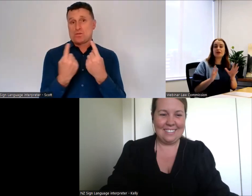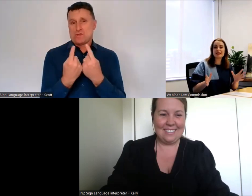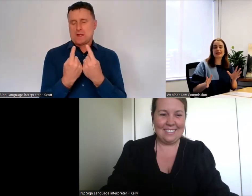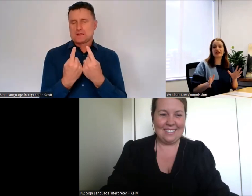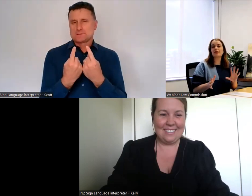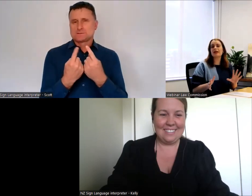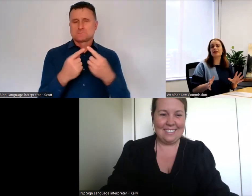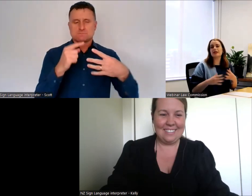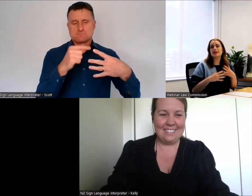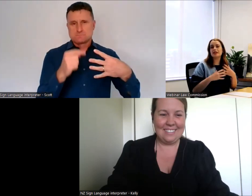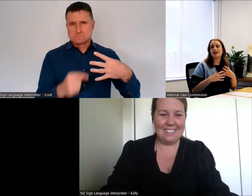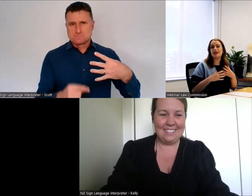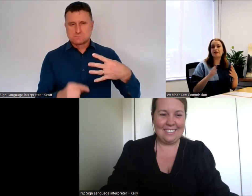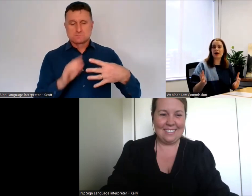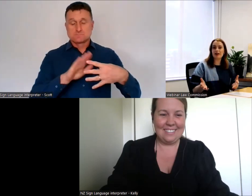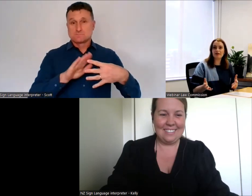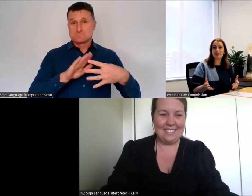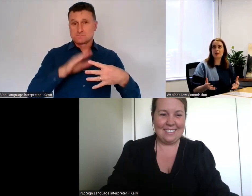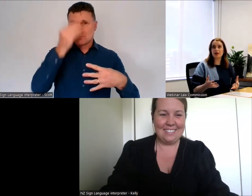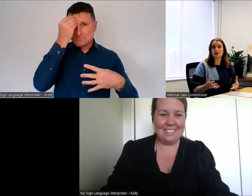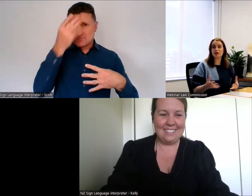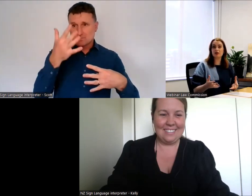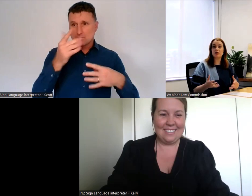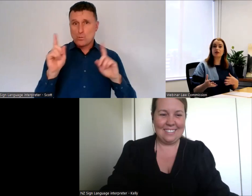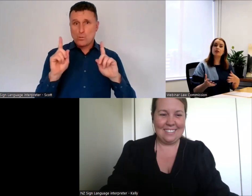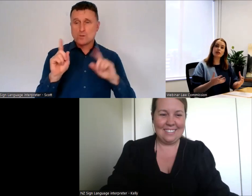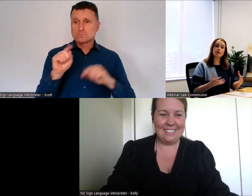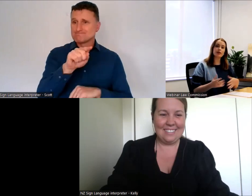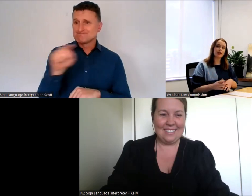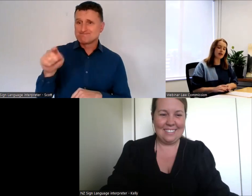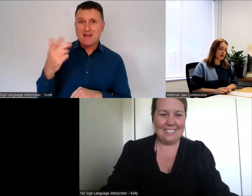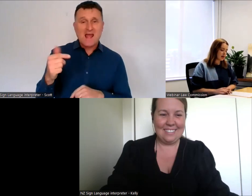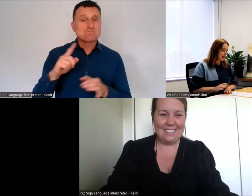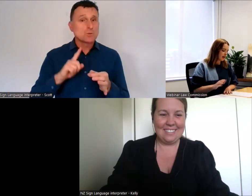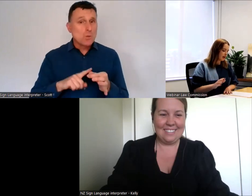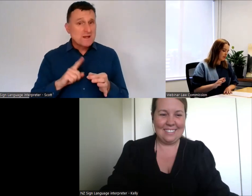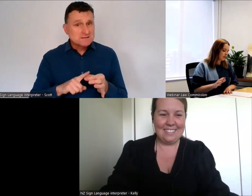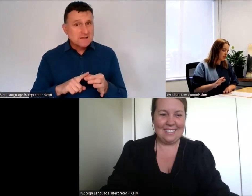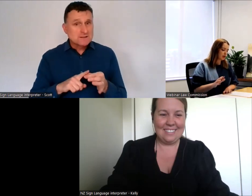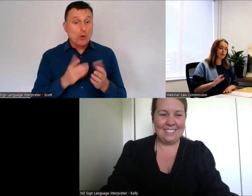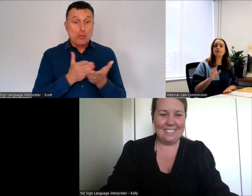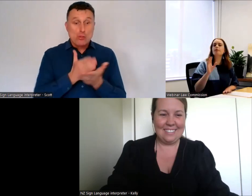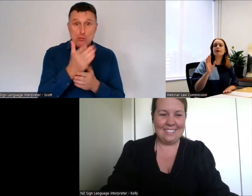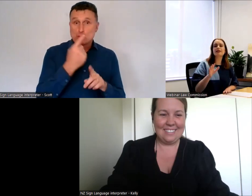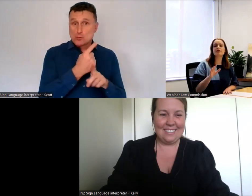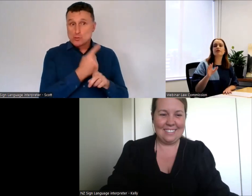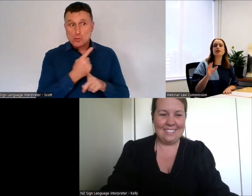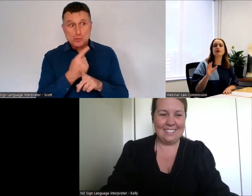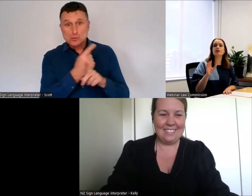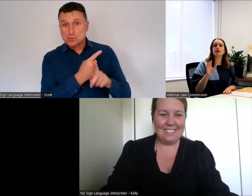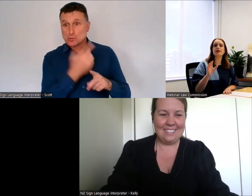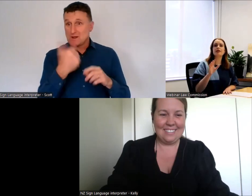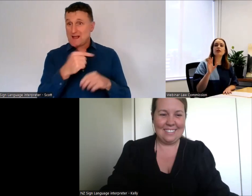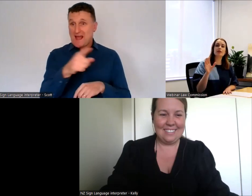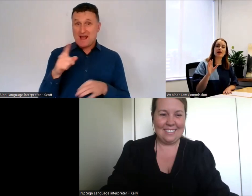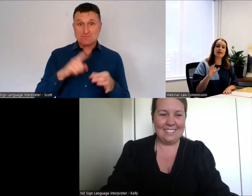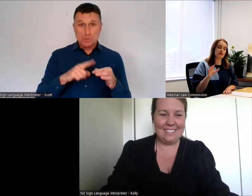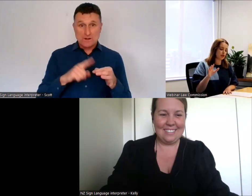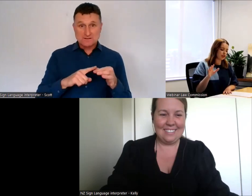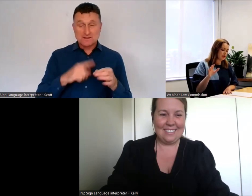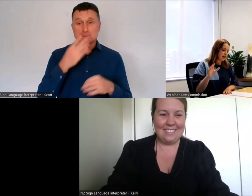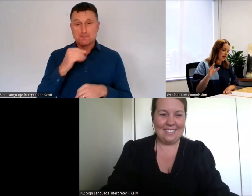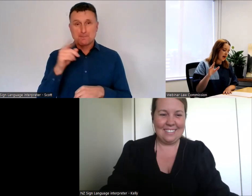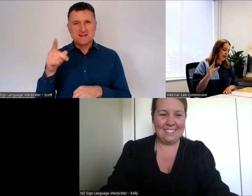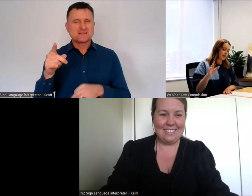So the first thing to know is that if you have any questions for us during the webinar, you can please feel free to use the Q